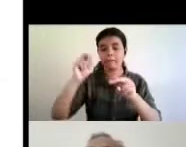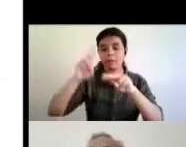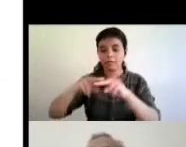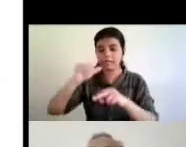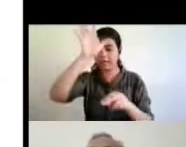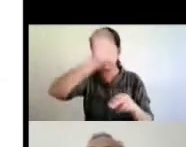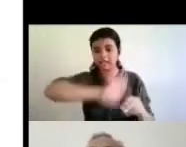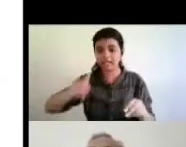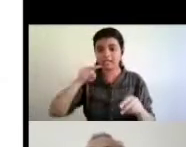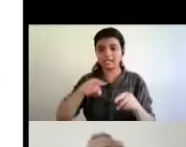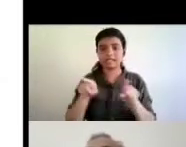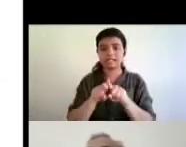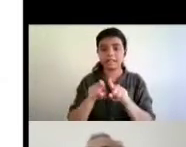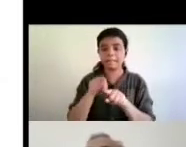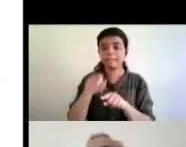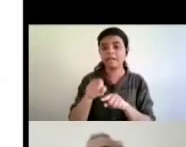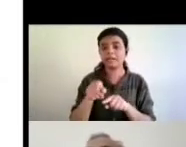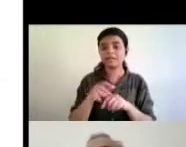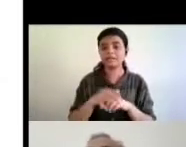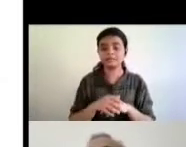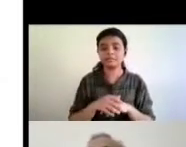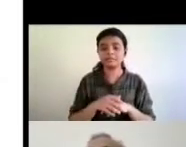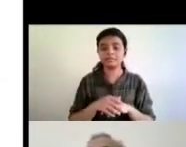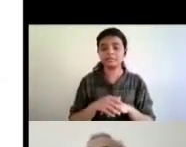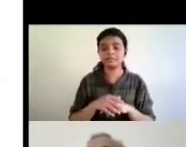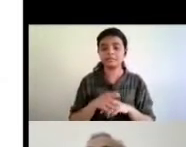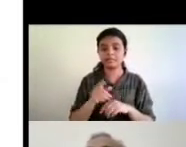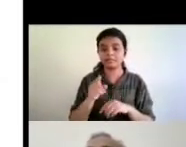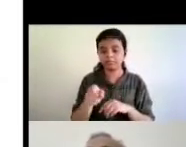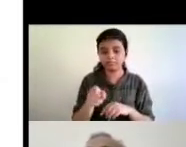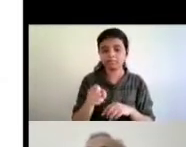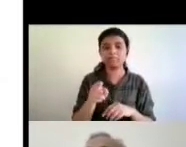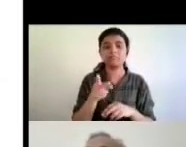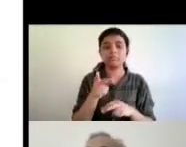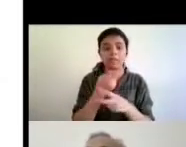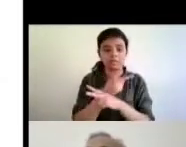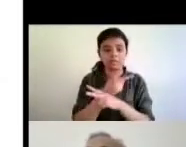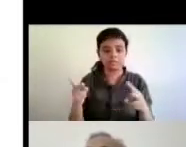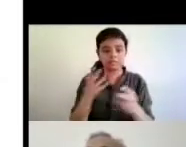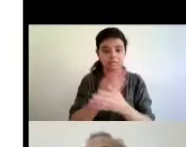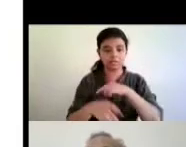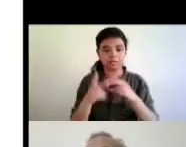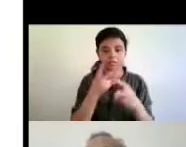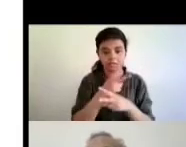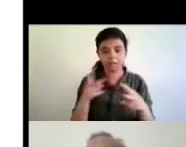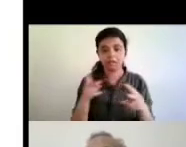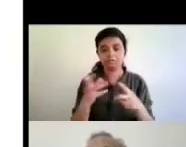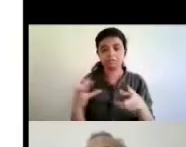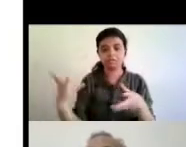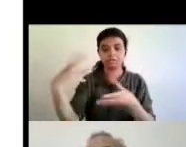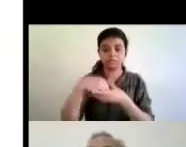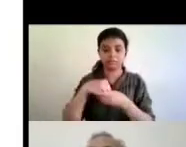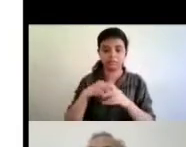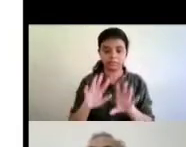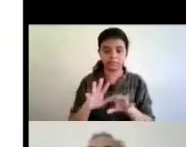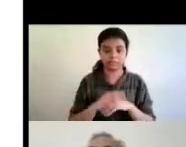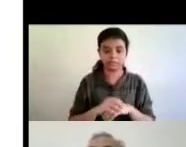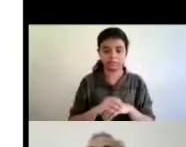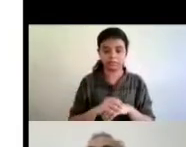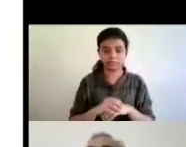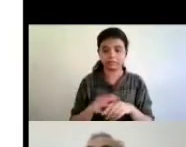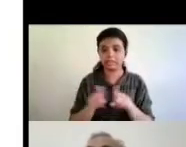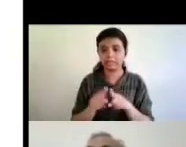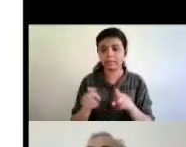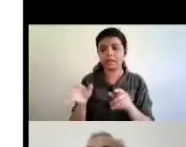to persons with pin disabilities actually came came into existence as a uh you can say as an informal